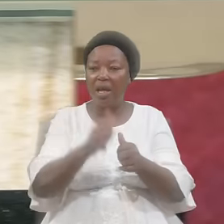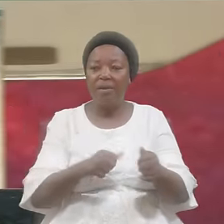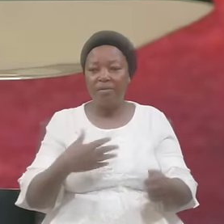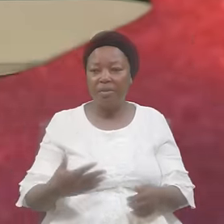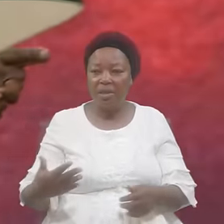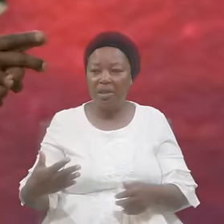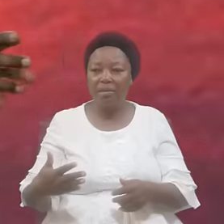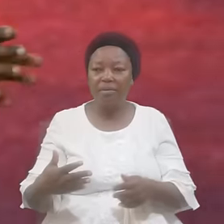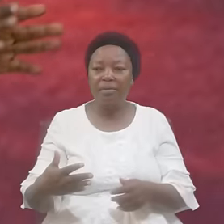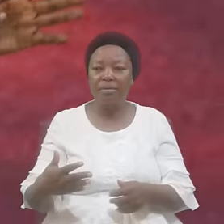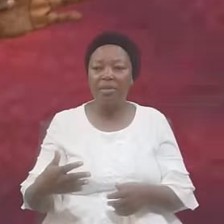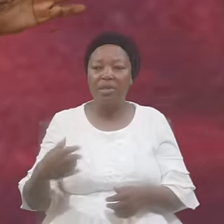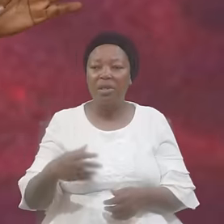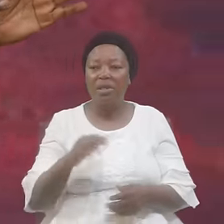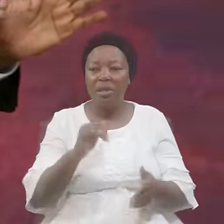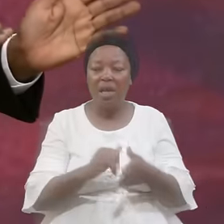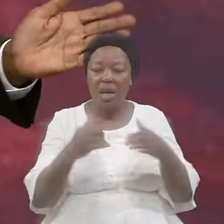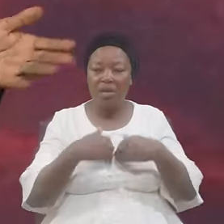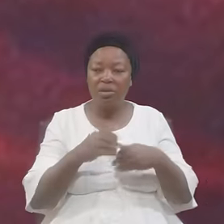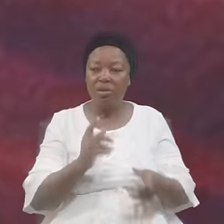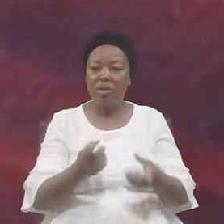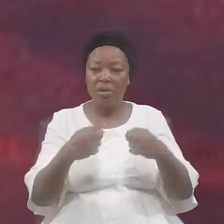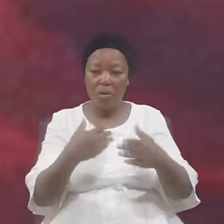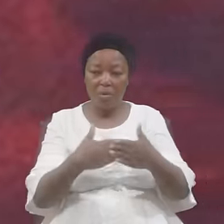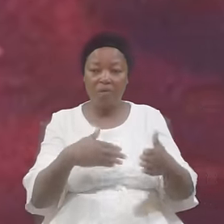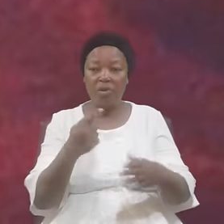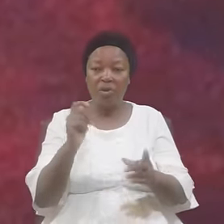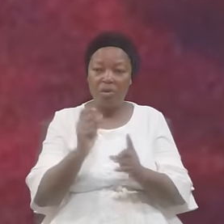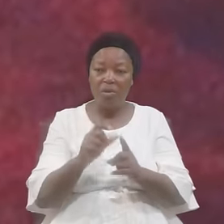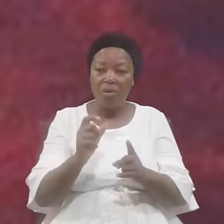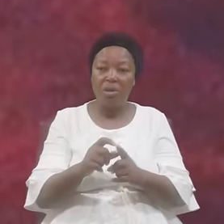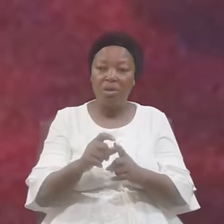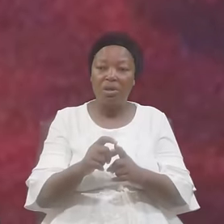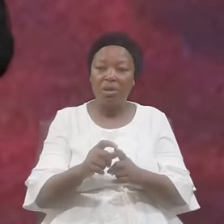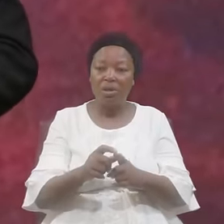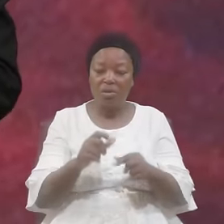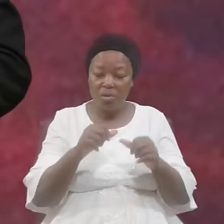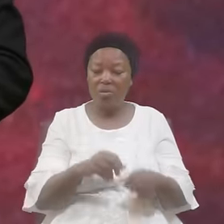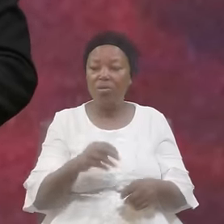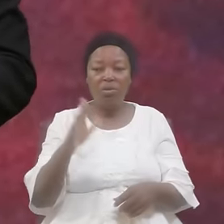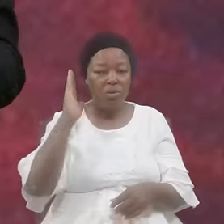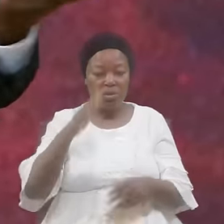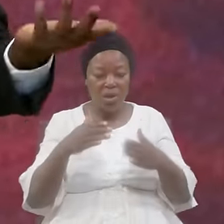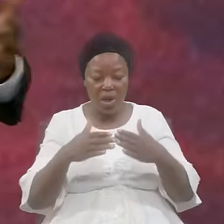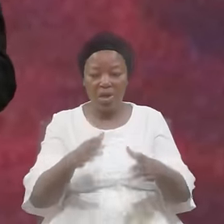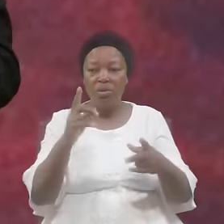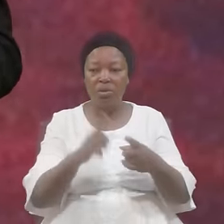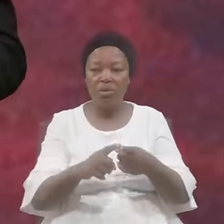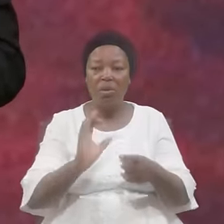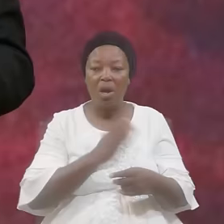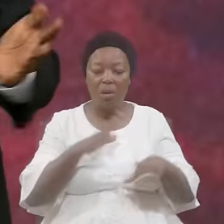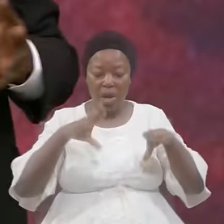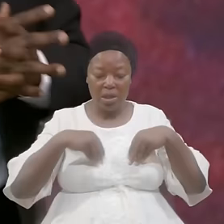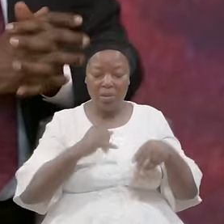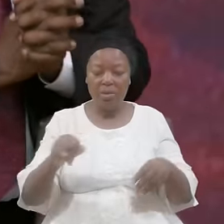preceding the word Should lead to our accepting the